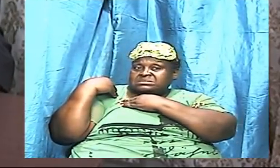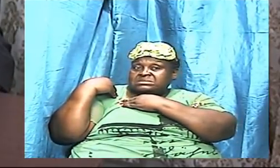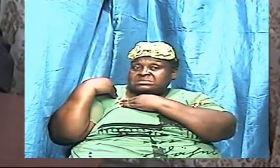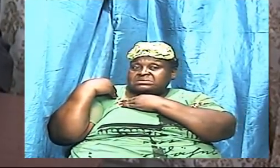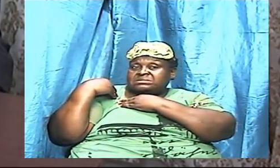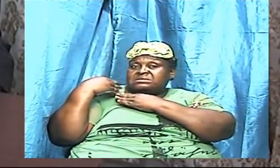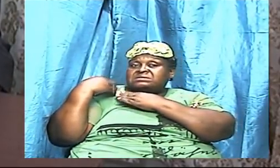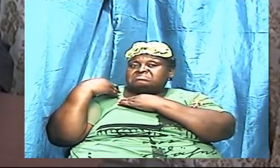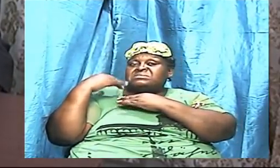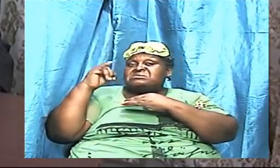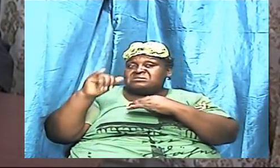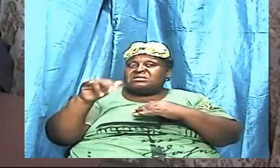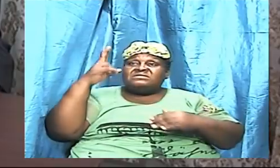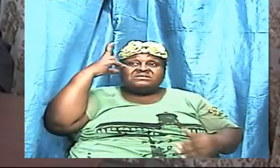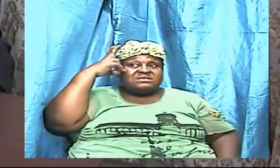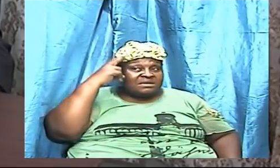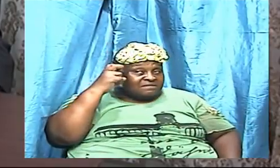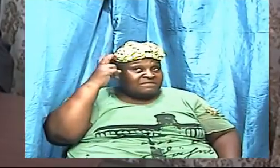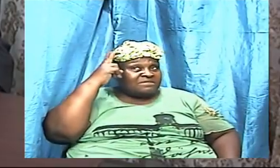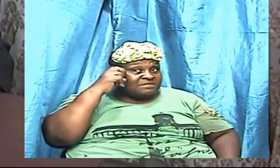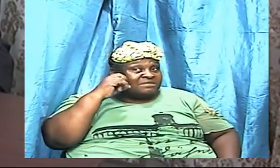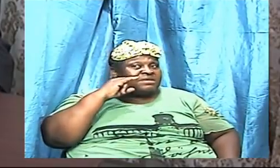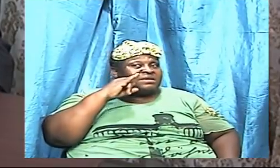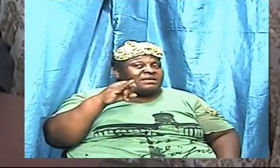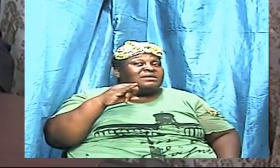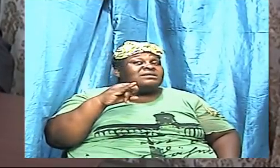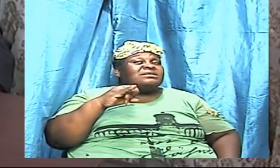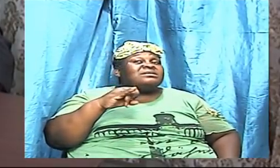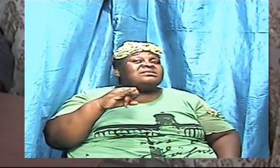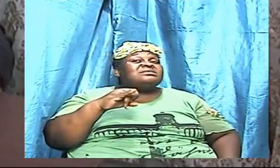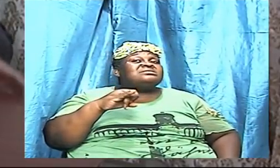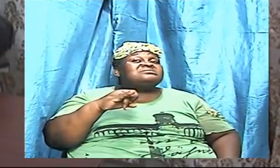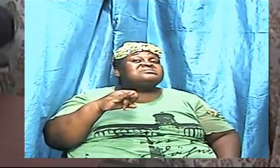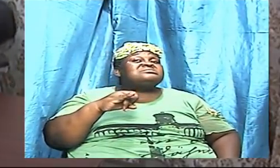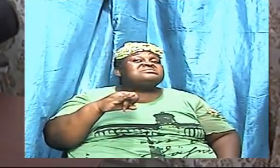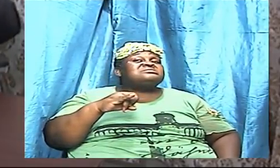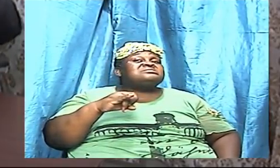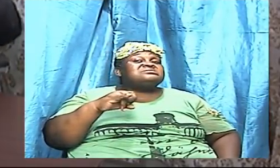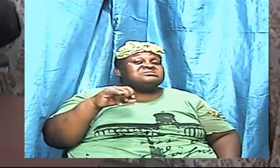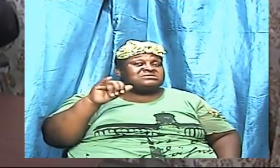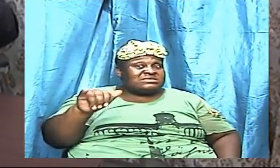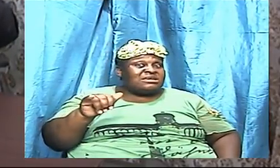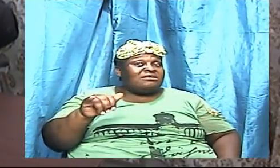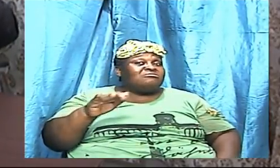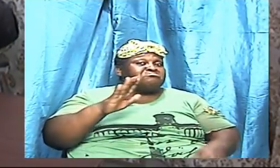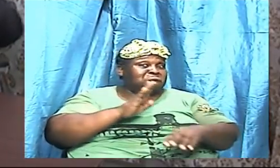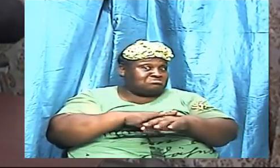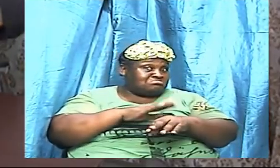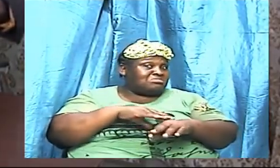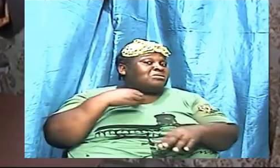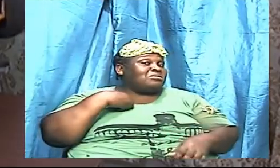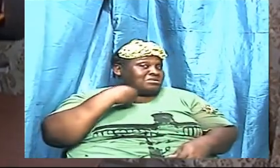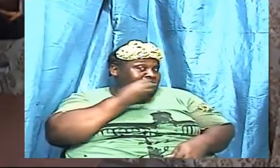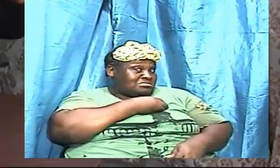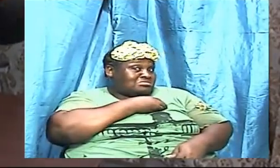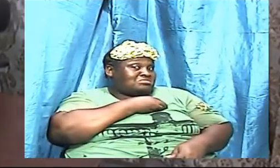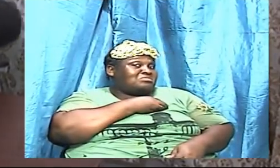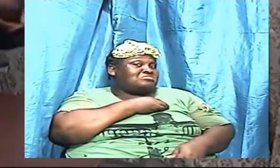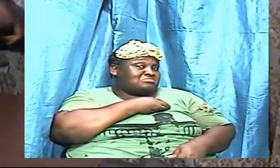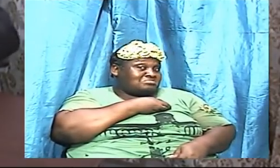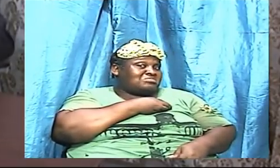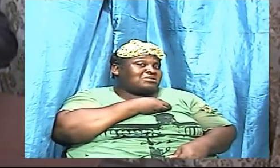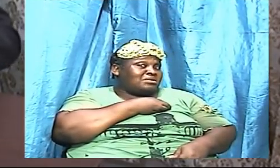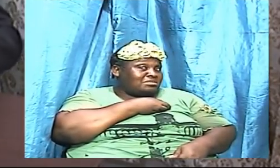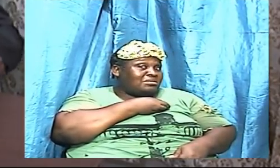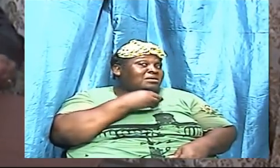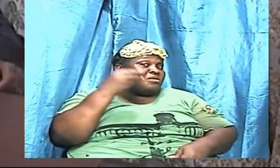that the adversary is going to be at us yes he is going to pull back every now and then because he can't keep